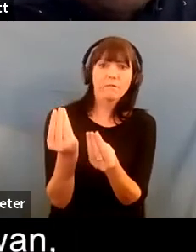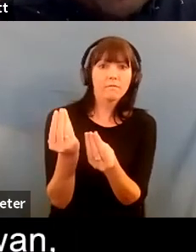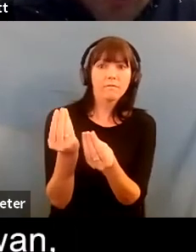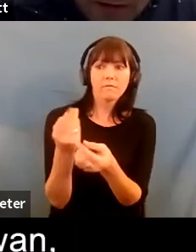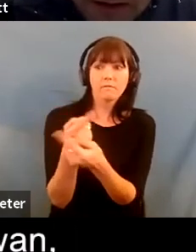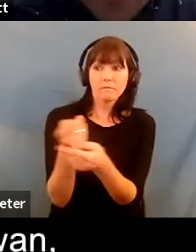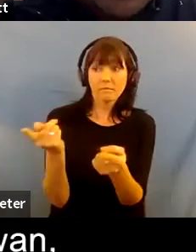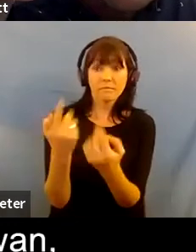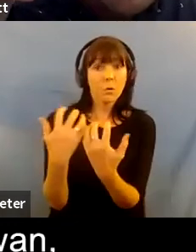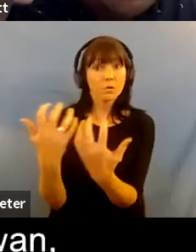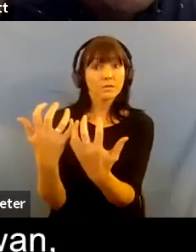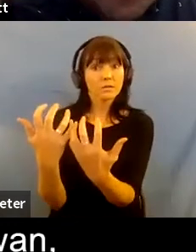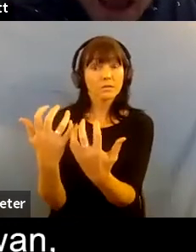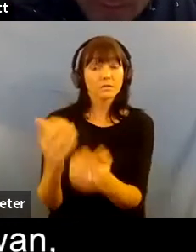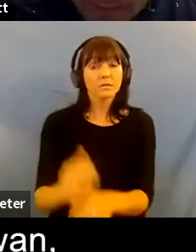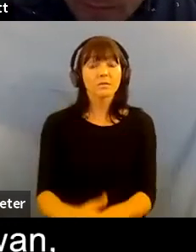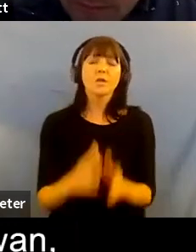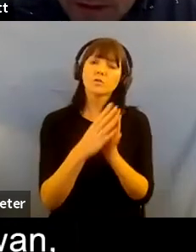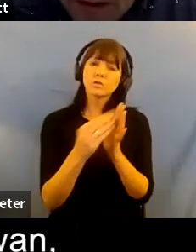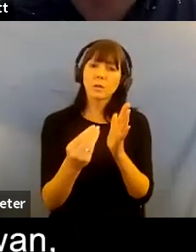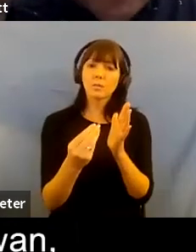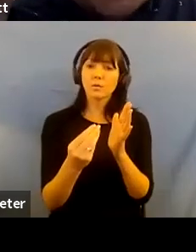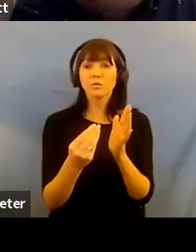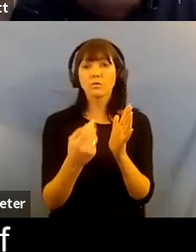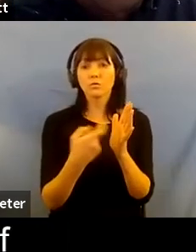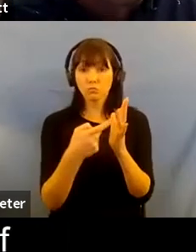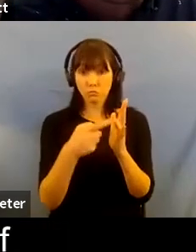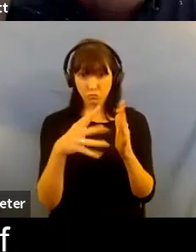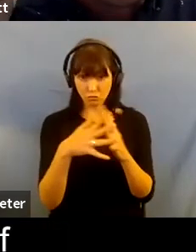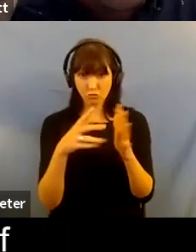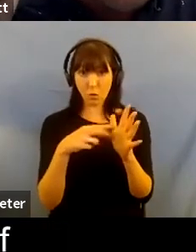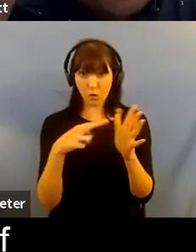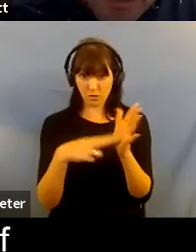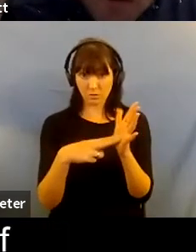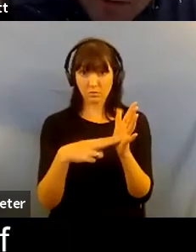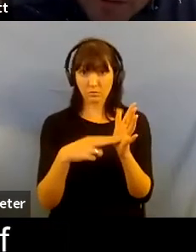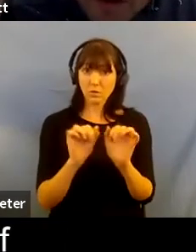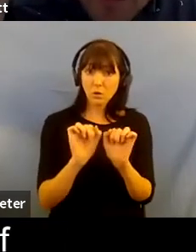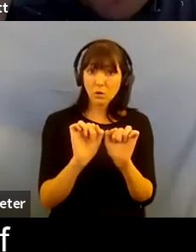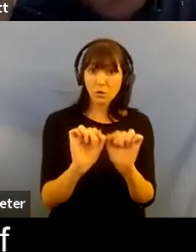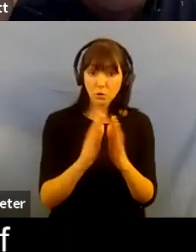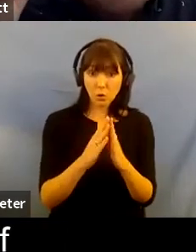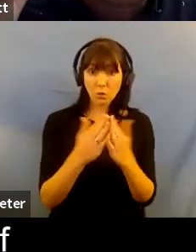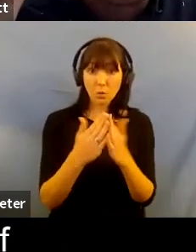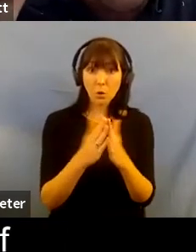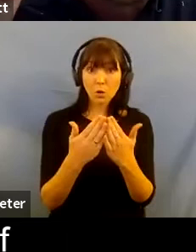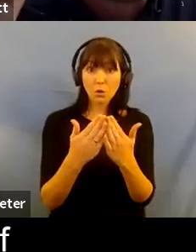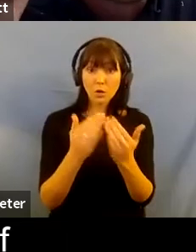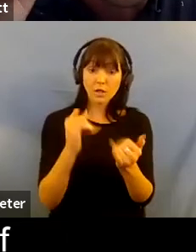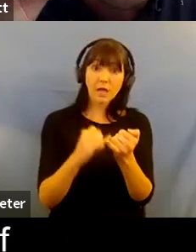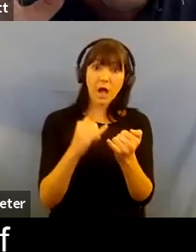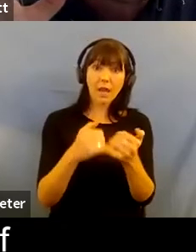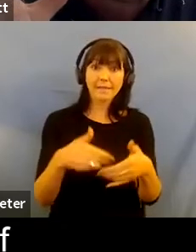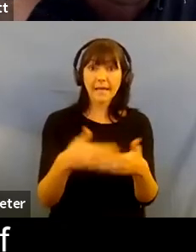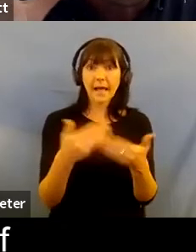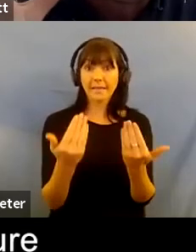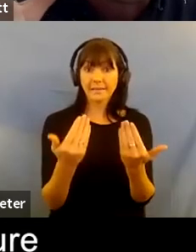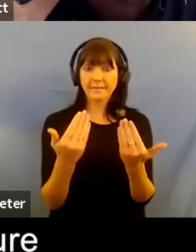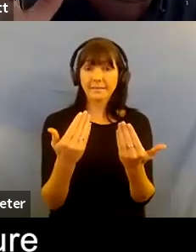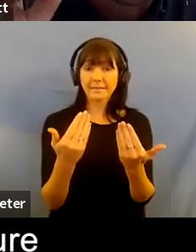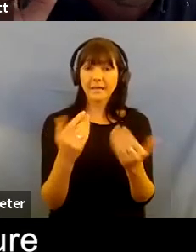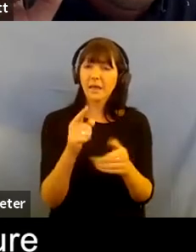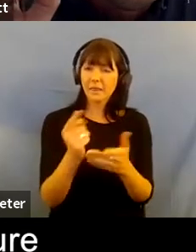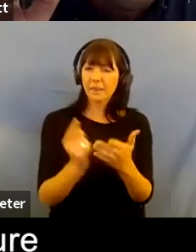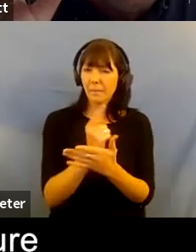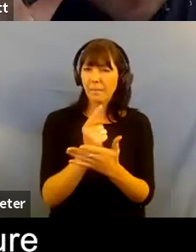your novel starling days um you know it explores that that that theme of of mental health and in a sense you know